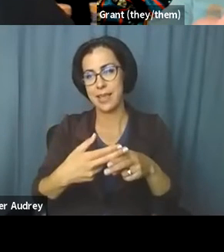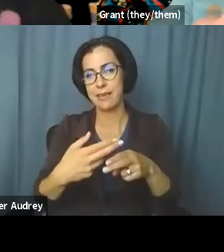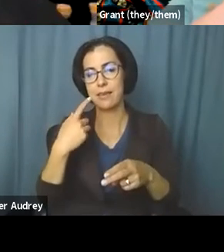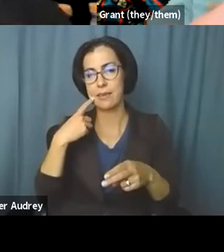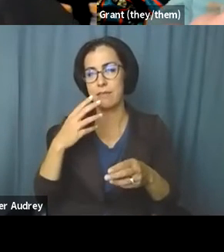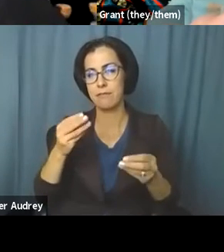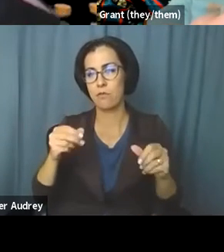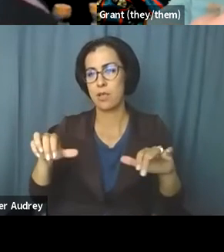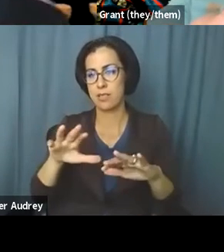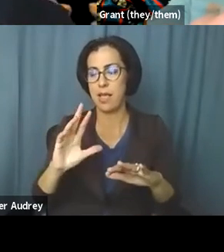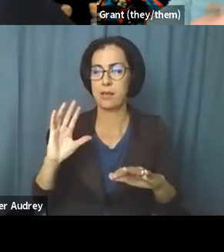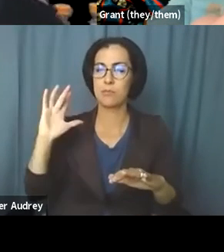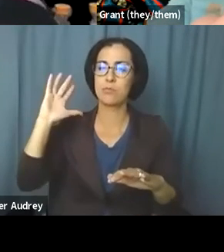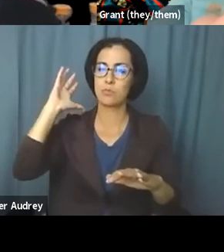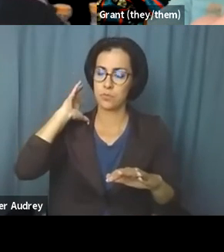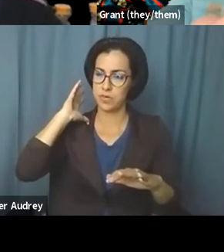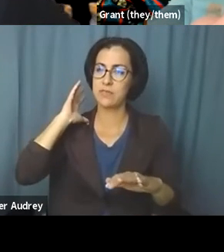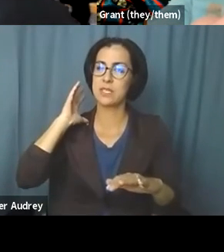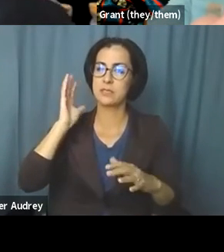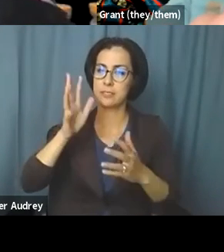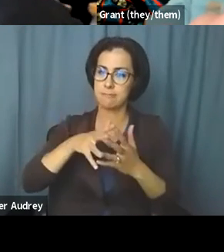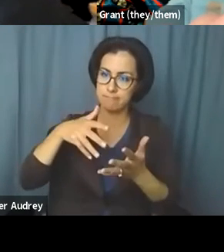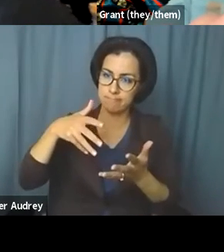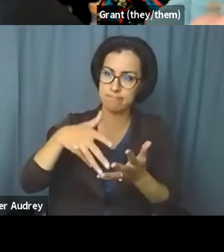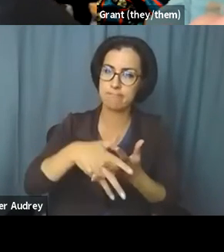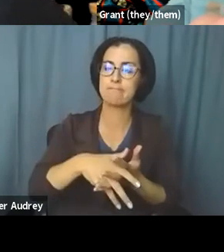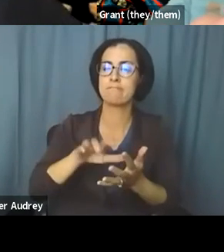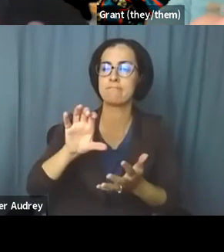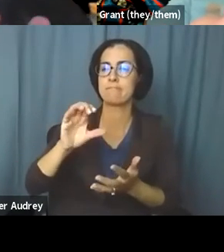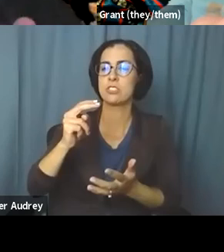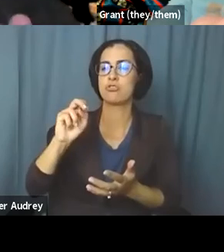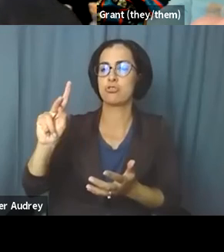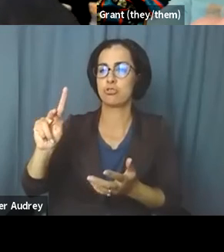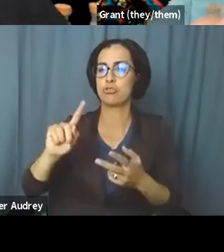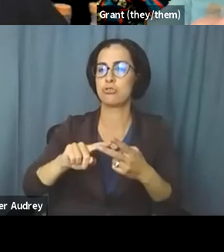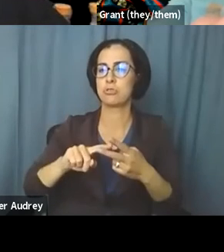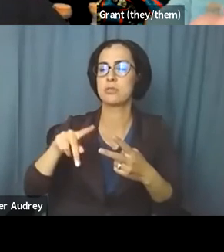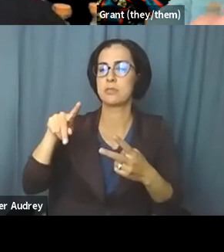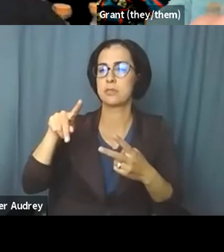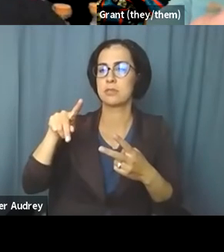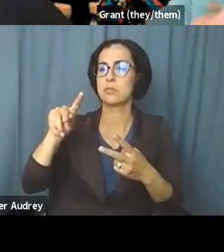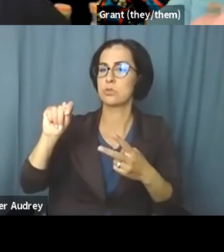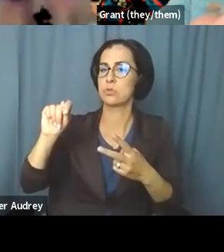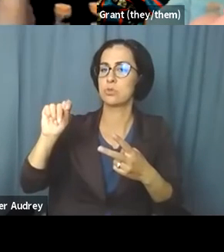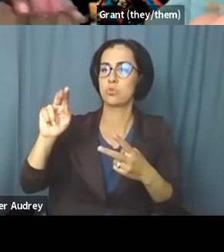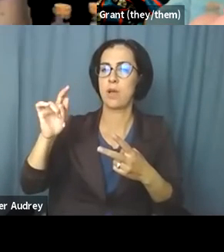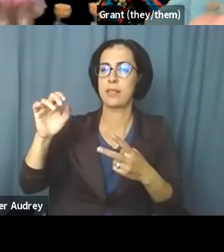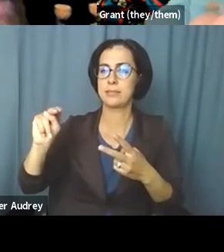were previously inhabited by the Chinook Tualatin Kalapuya people.